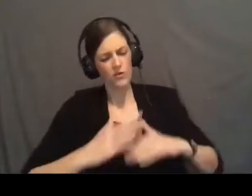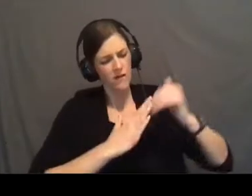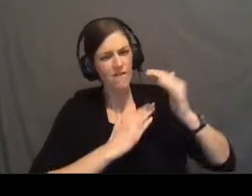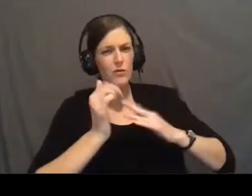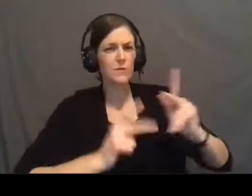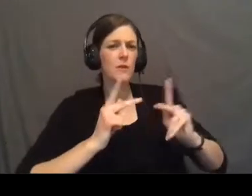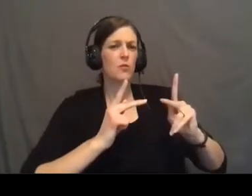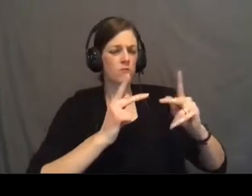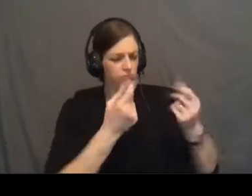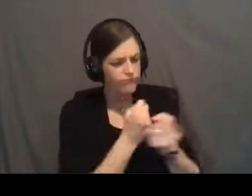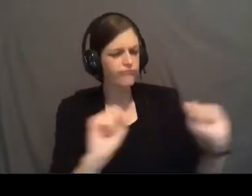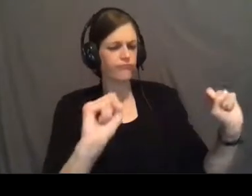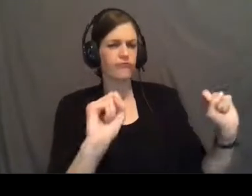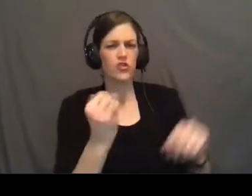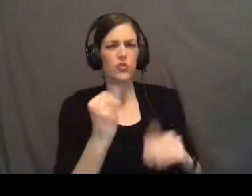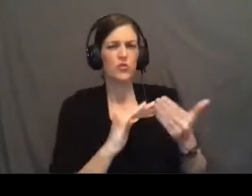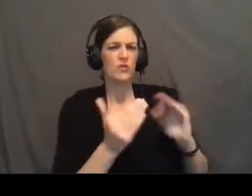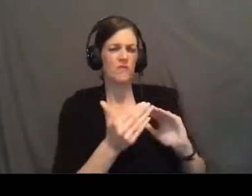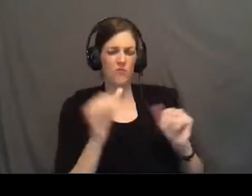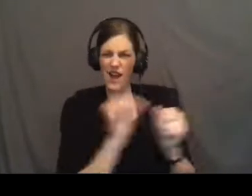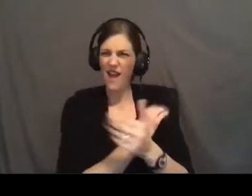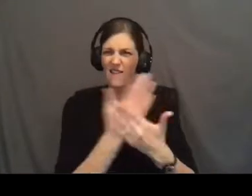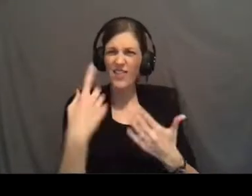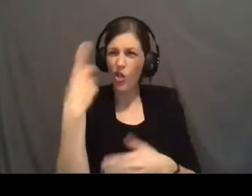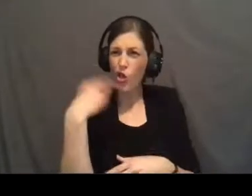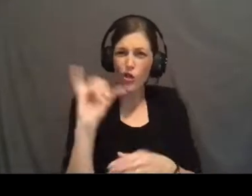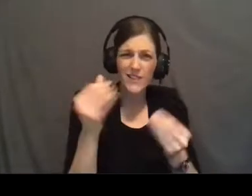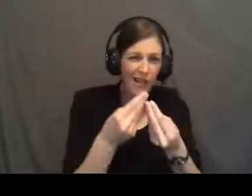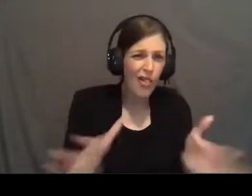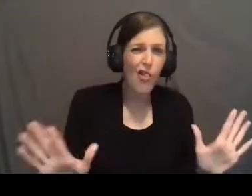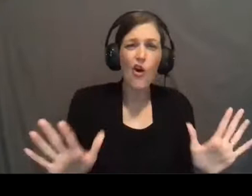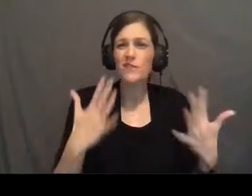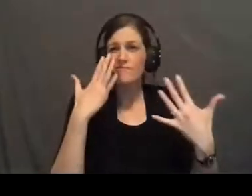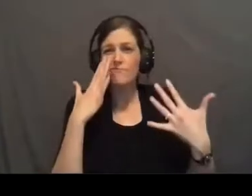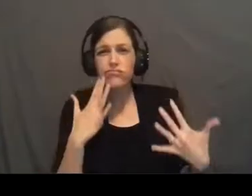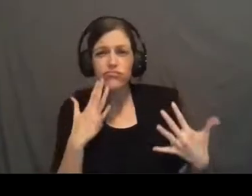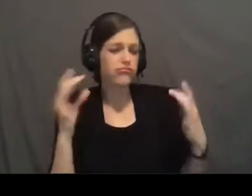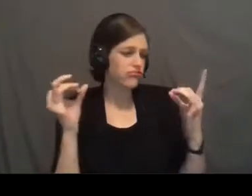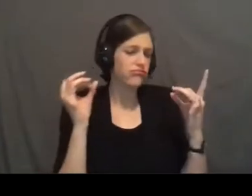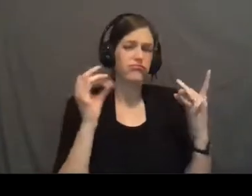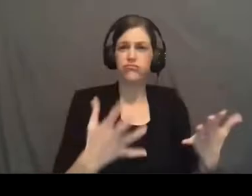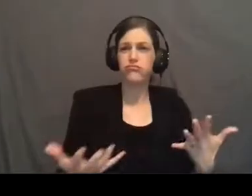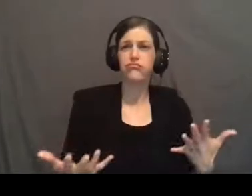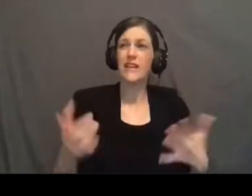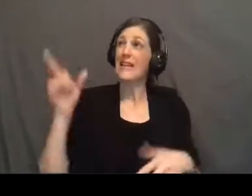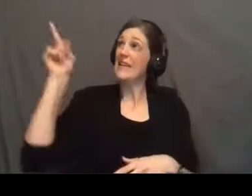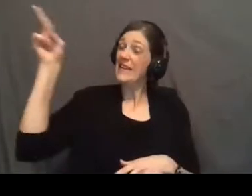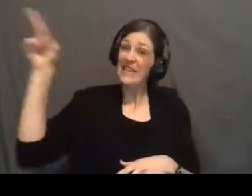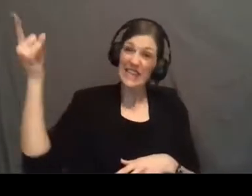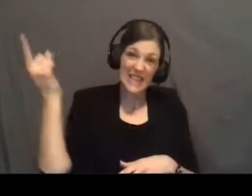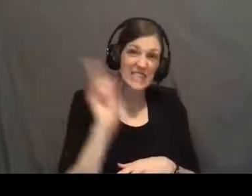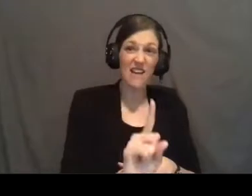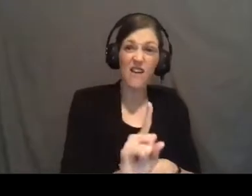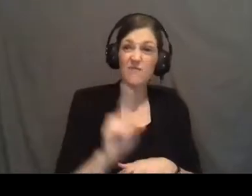redeemed Jerusalem. When all looks lost, when all looks bleak, when all looks completely dismal, he has come.